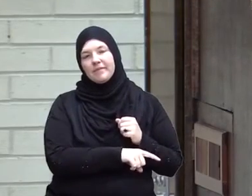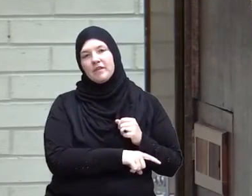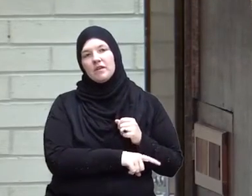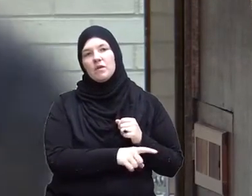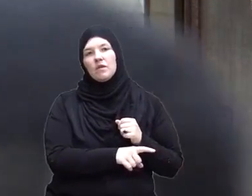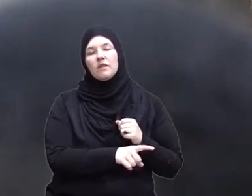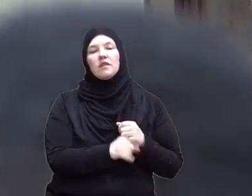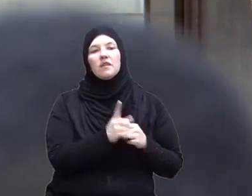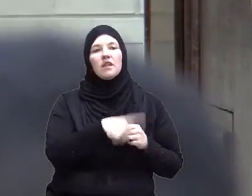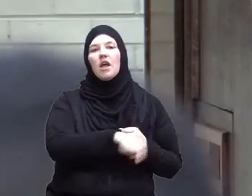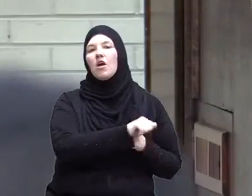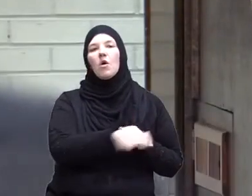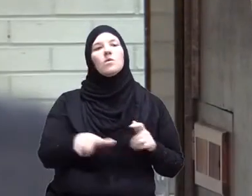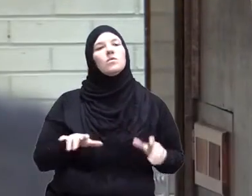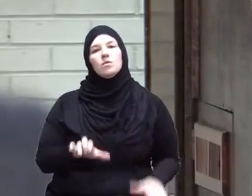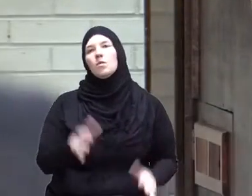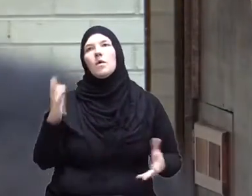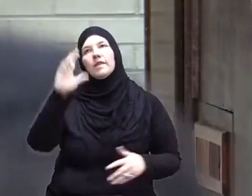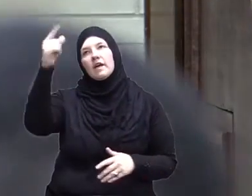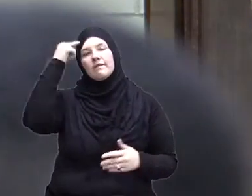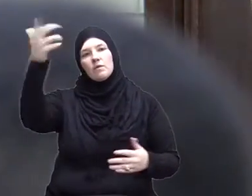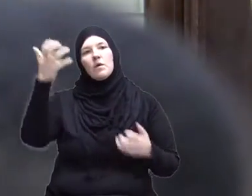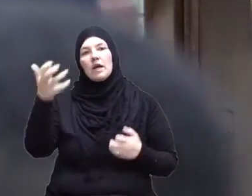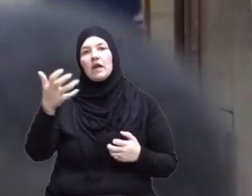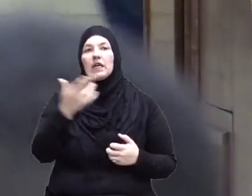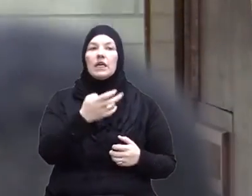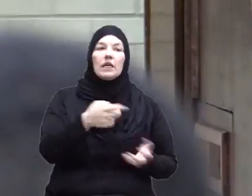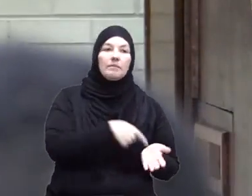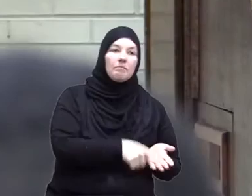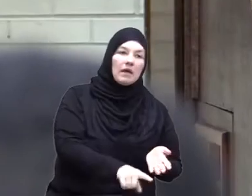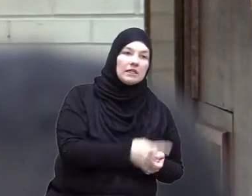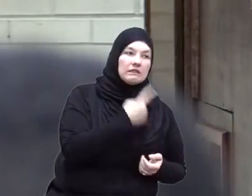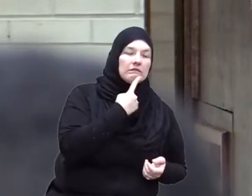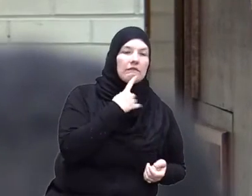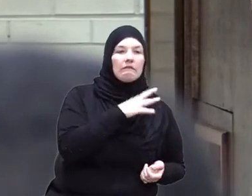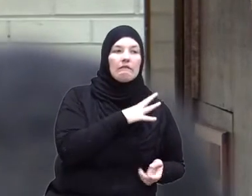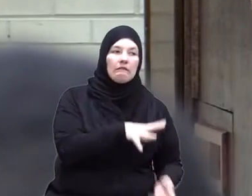like everyone else he who pays he says